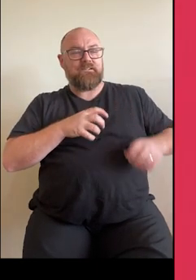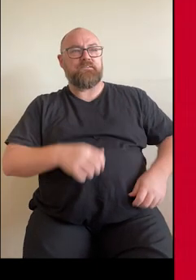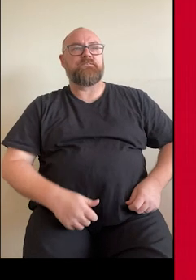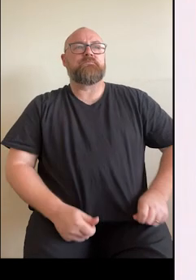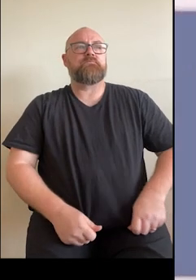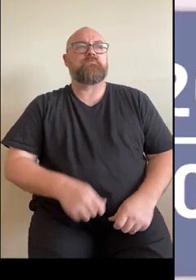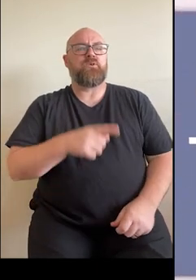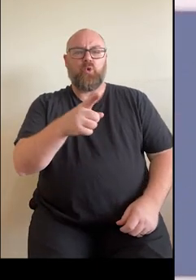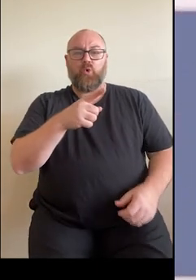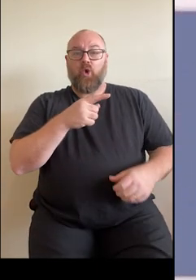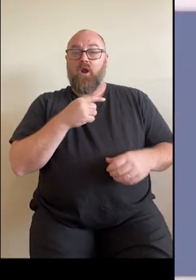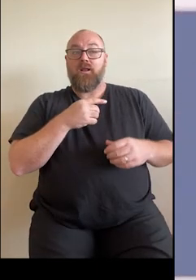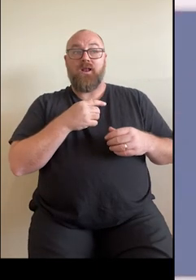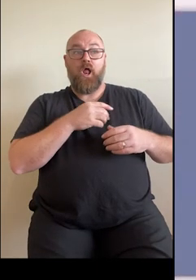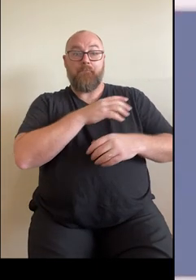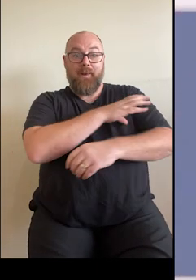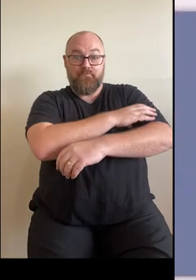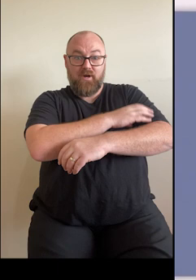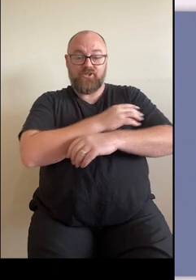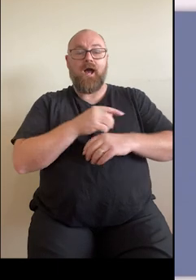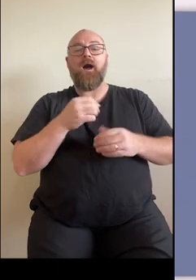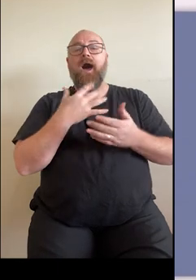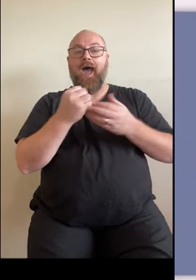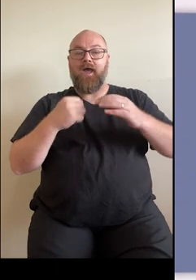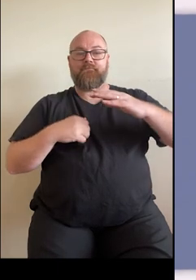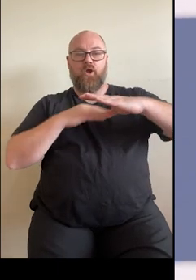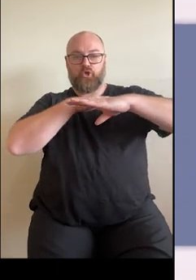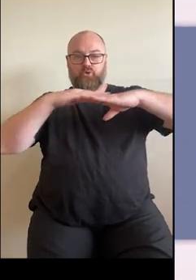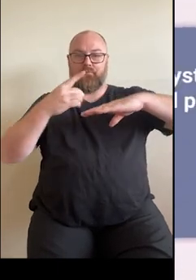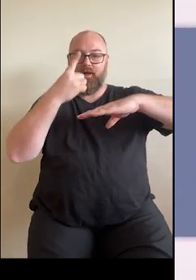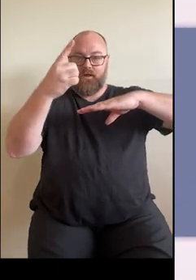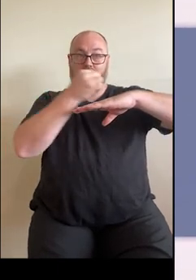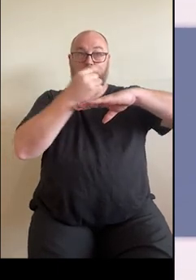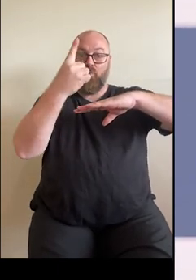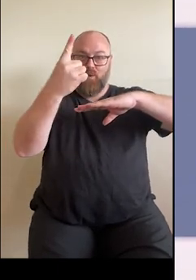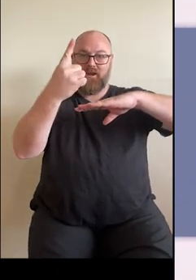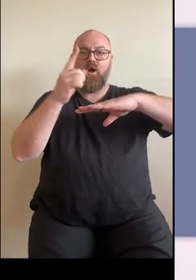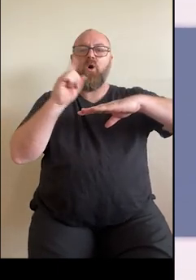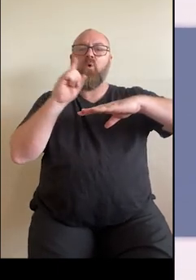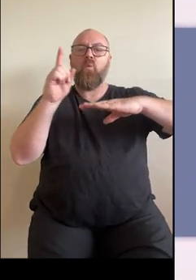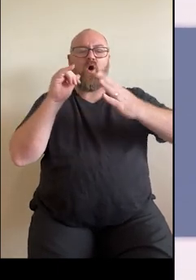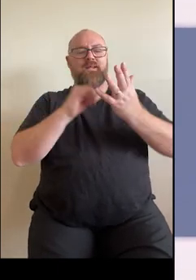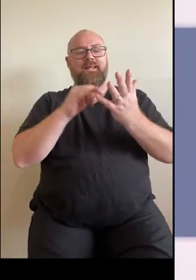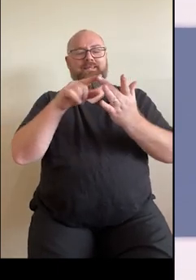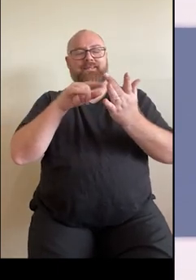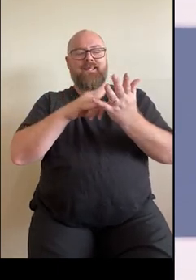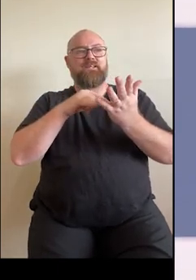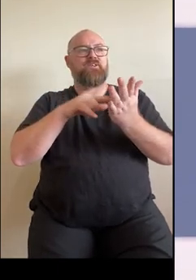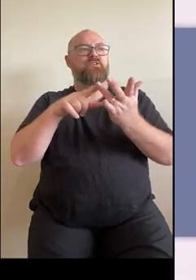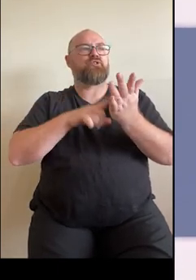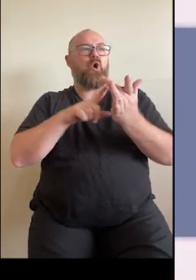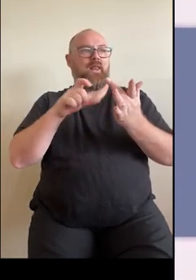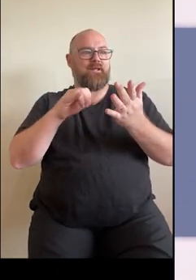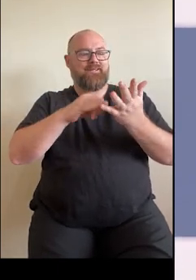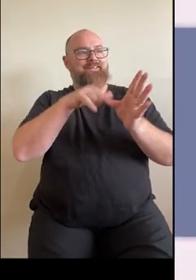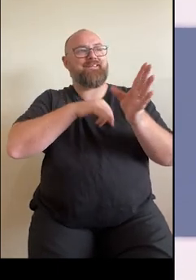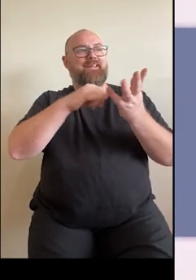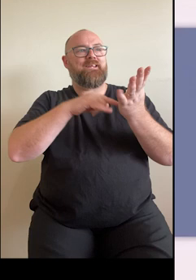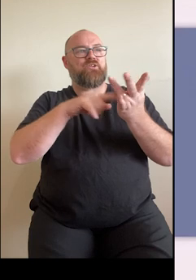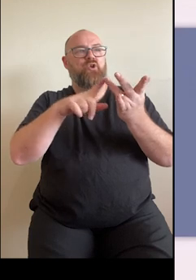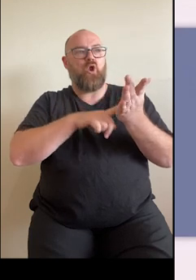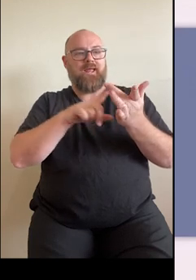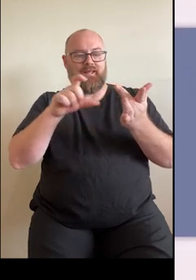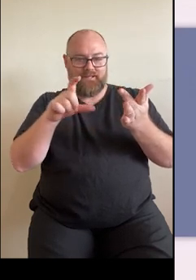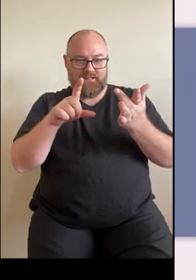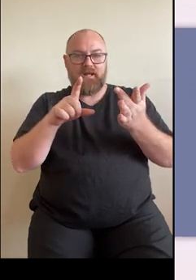Your blood pressure is measured as two numbers. The top number is your systolic blood pressure, the amount of pressure in your